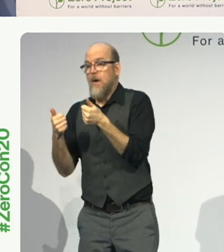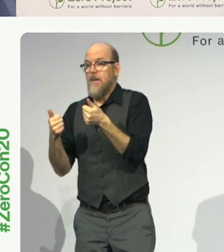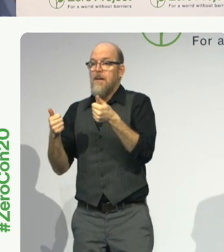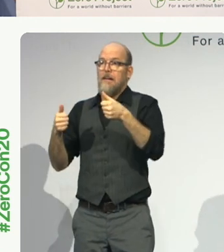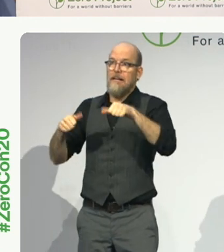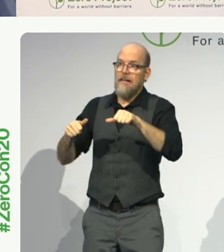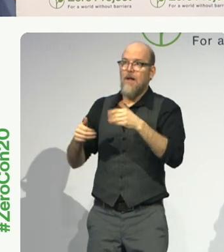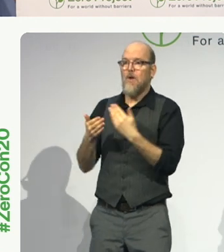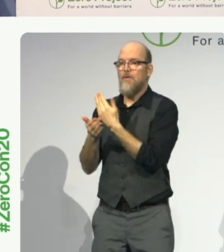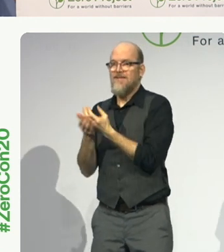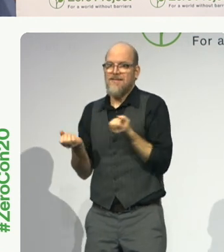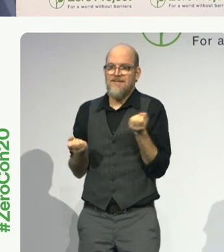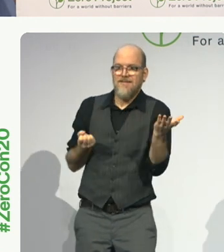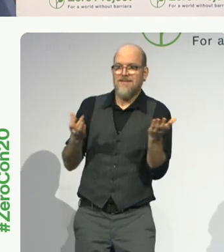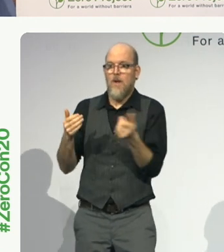in education.